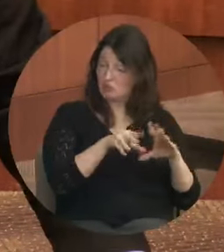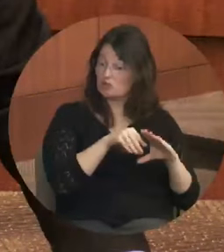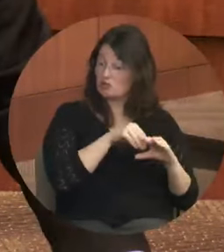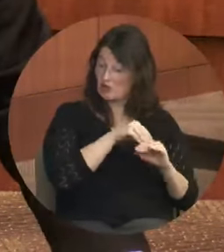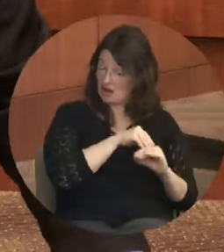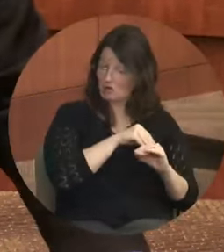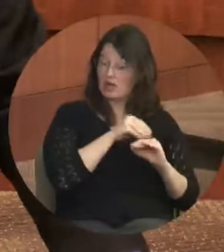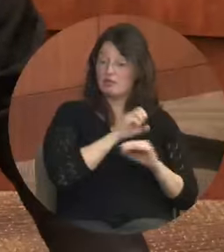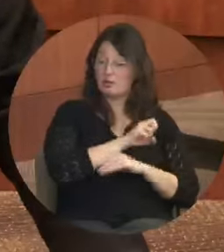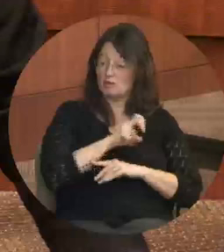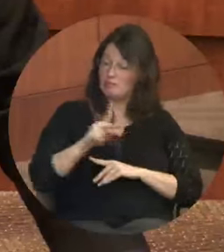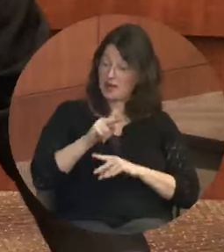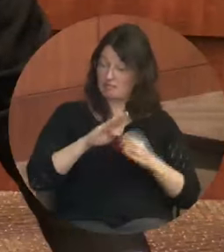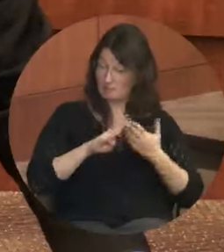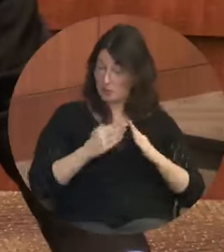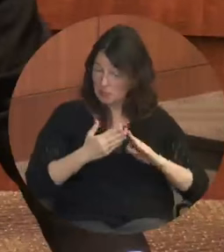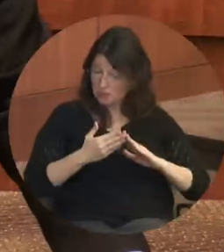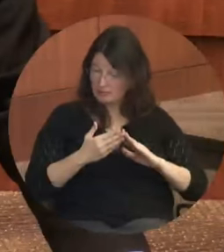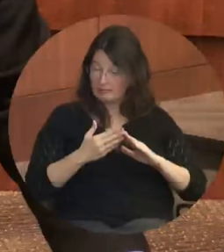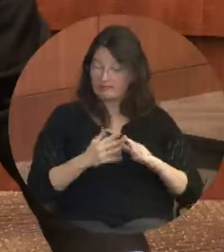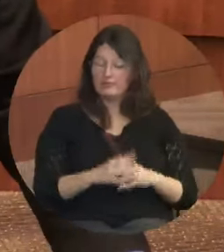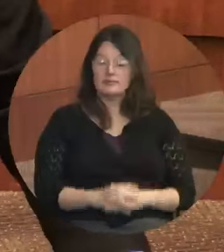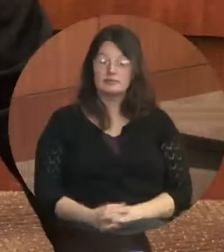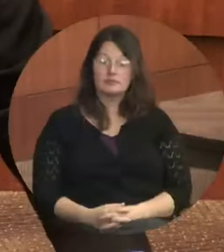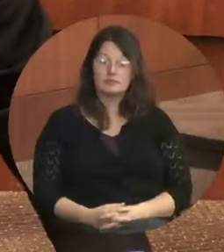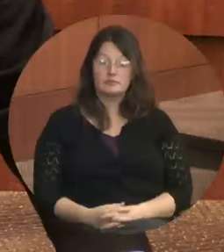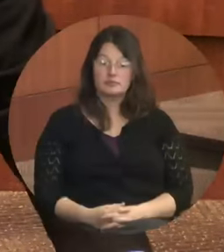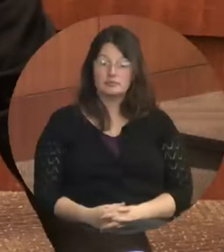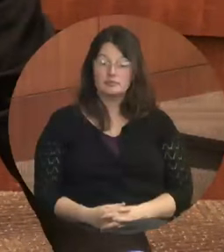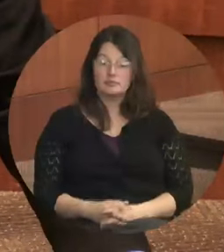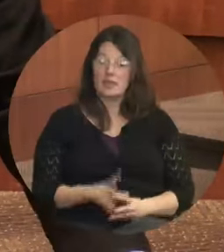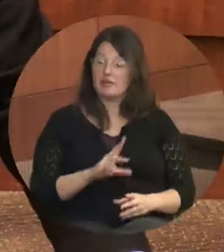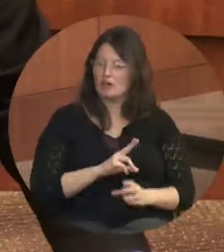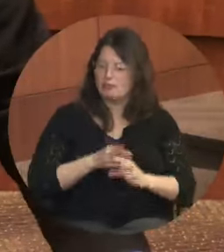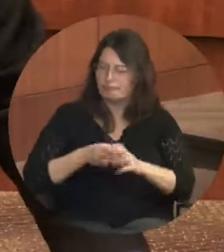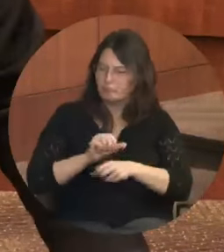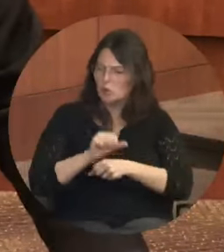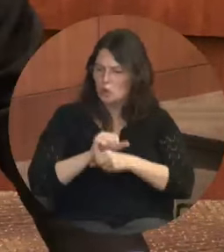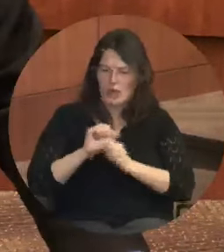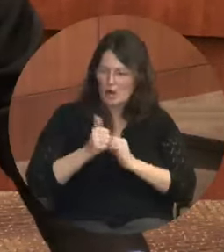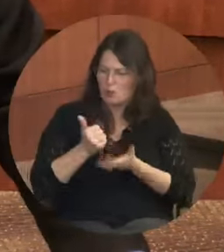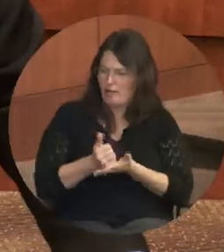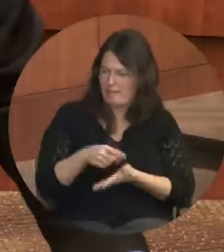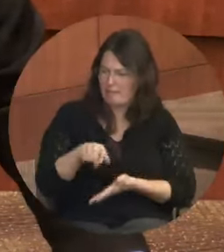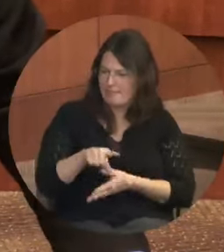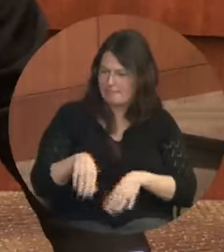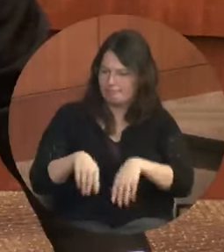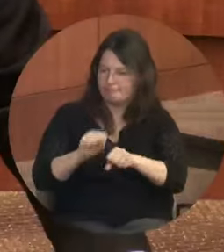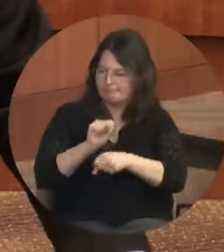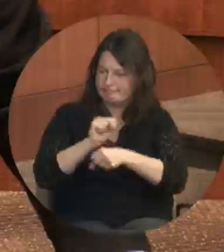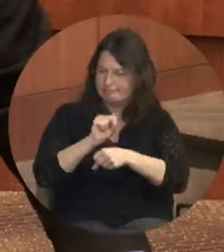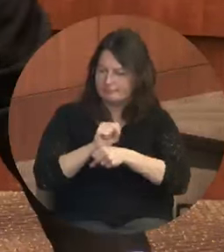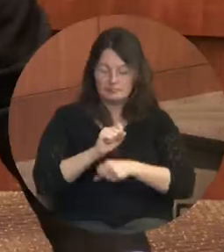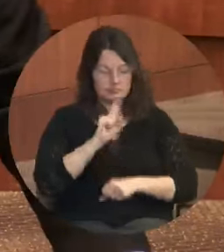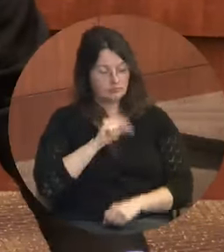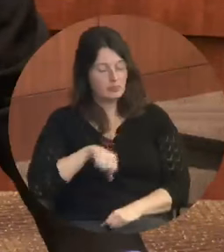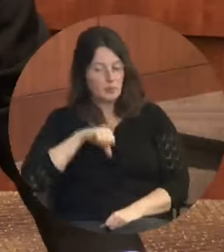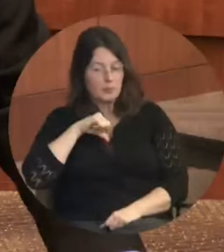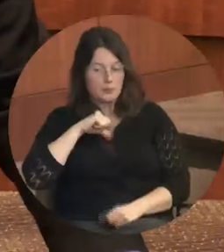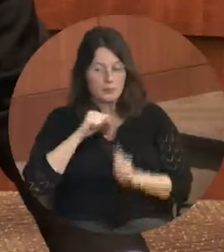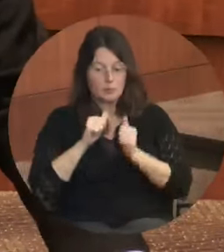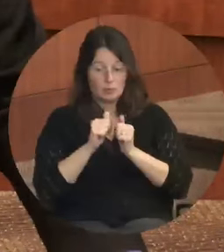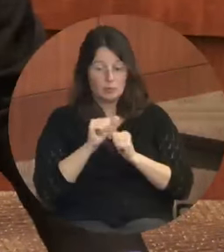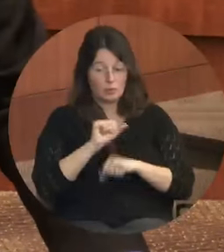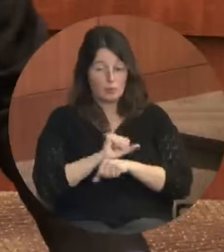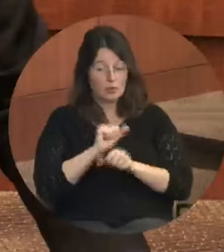re-entering the community and the workforce? How do we help them do that? I'm really proud to work with these